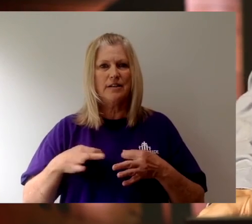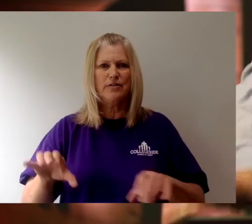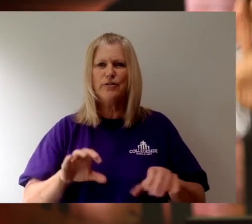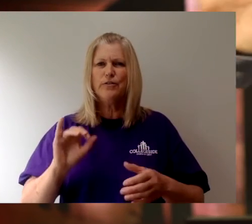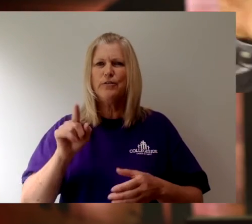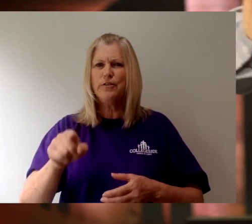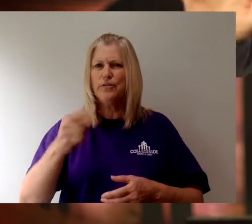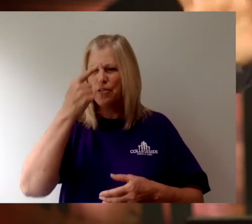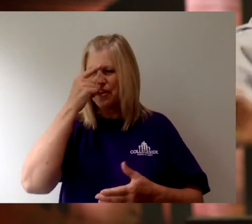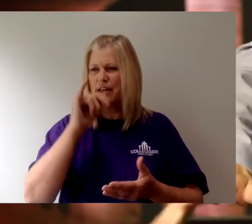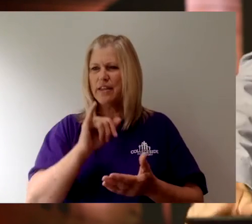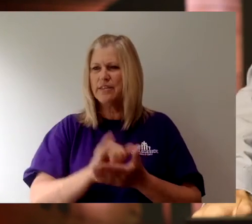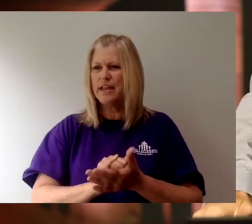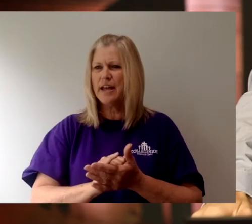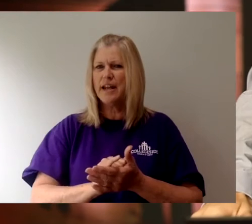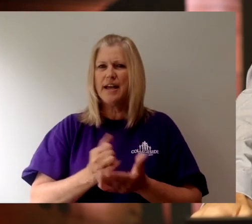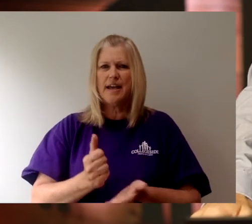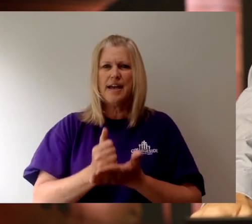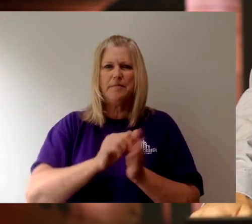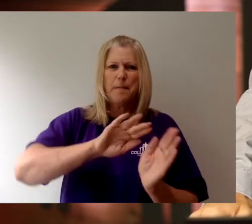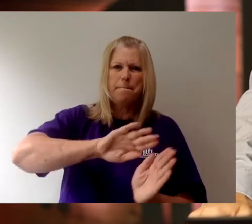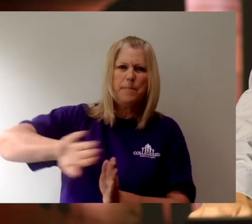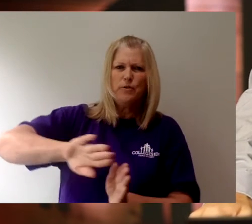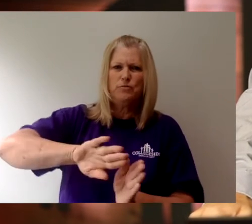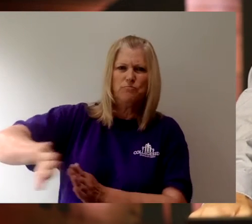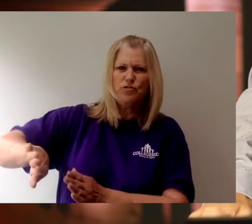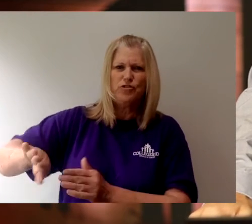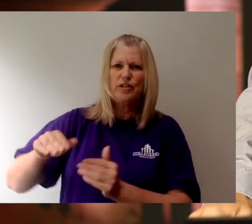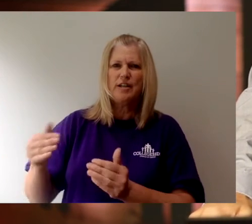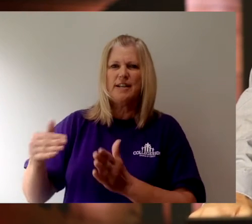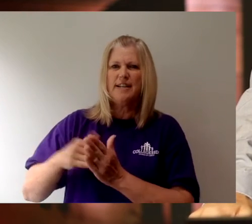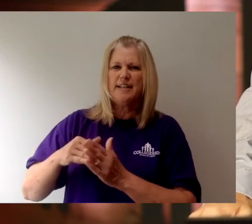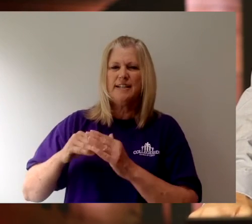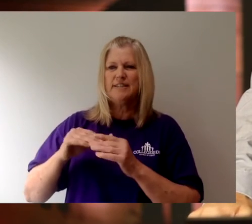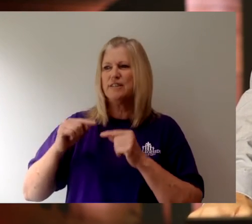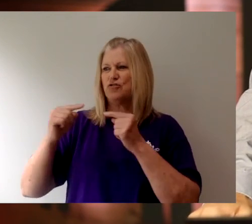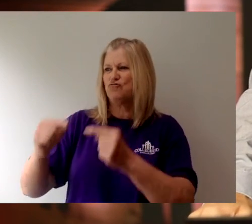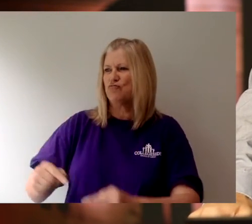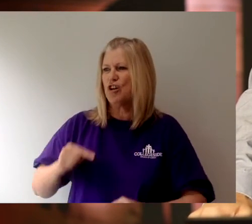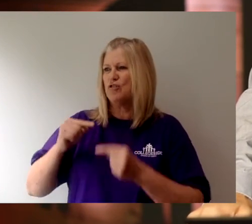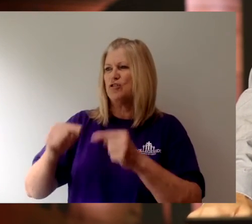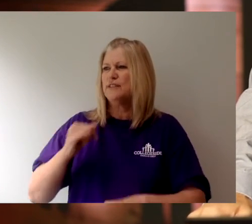do you think that helps us push against conflict, jealousy,